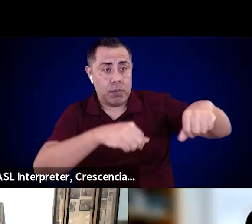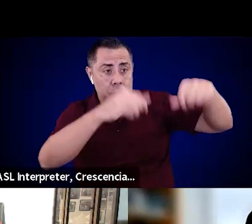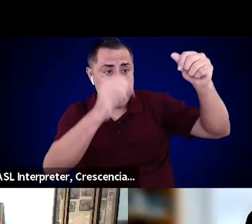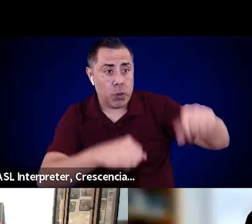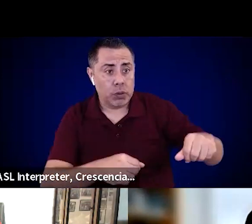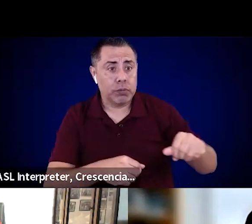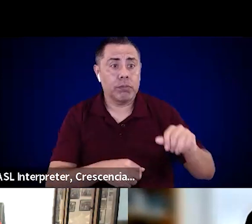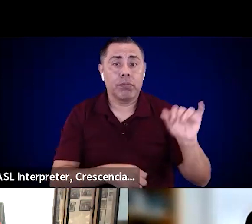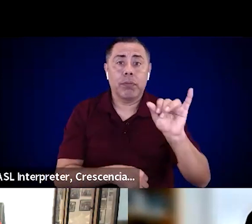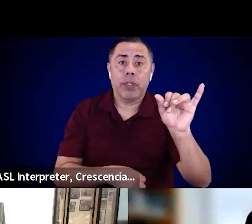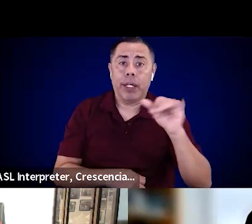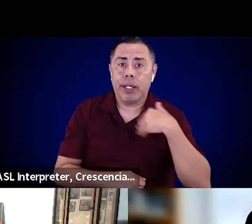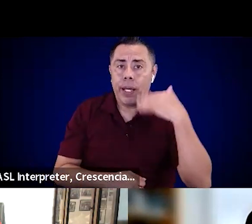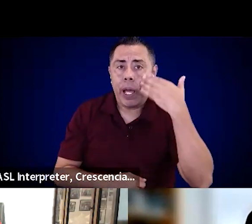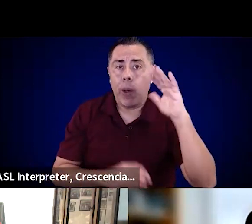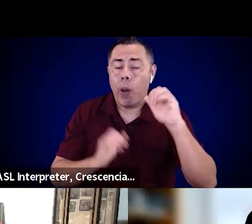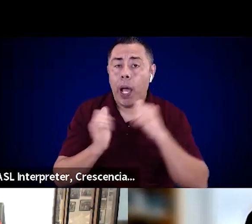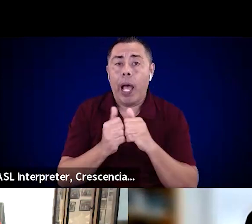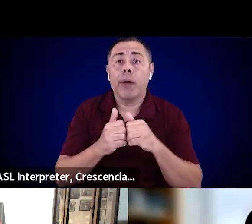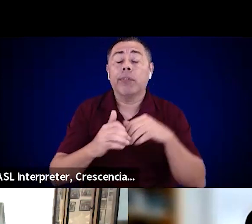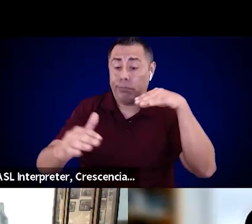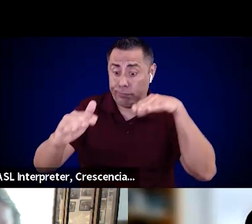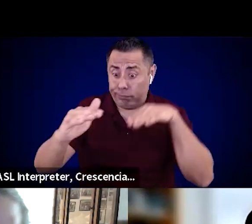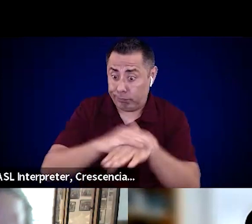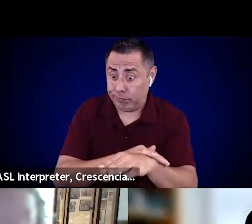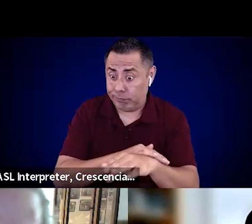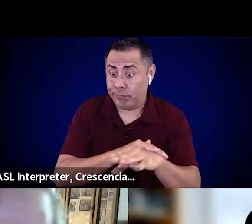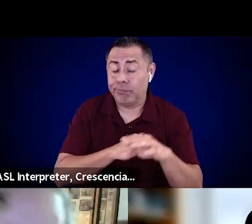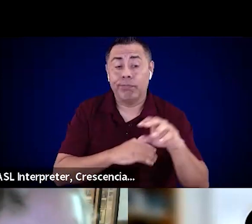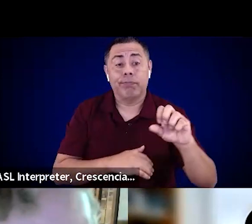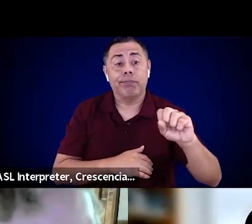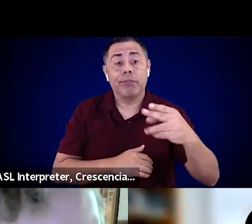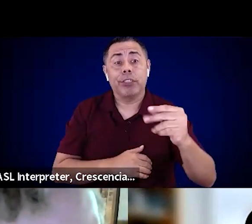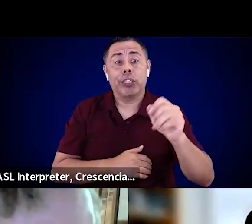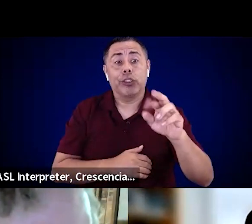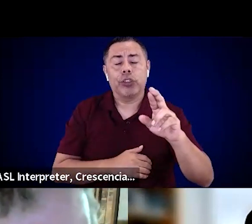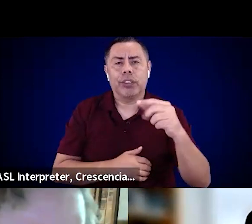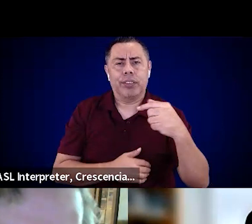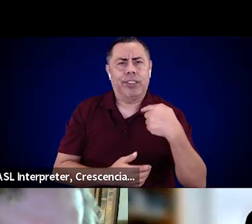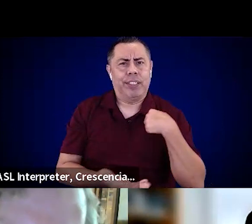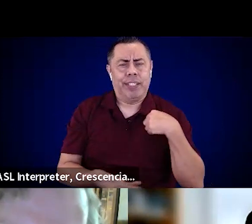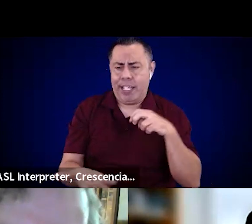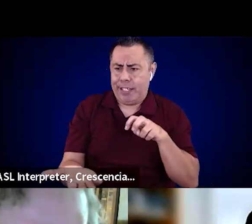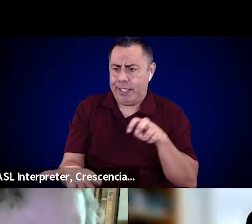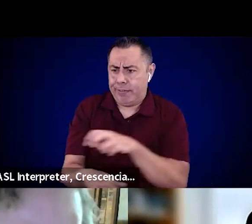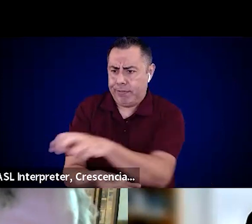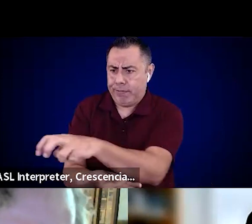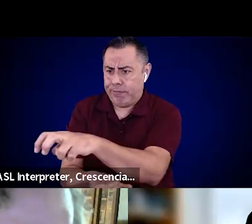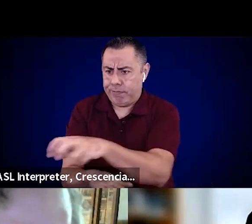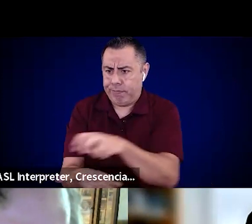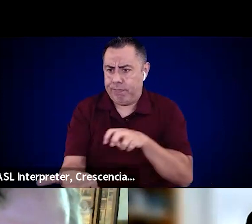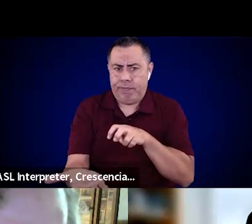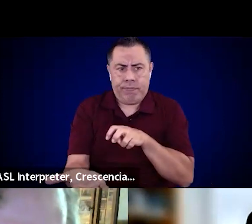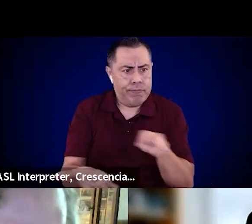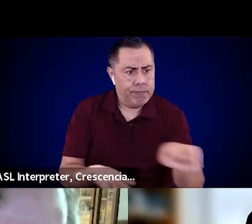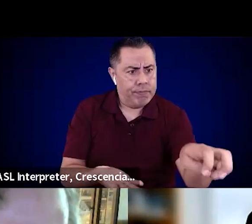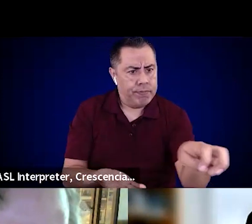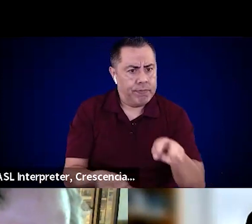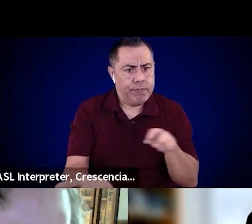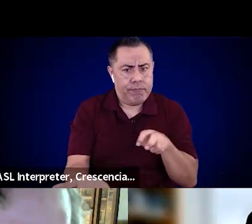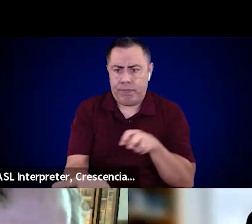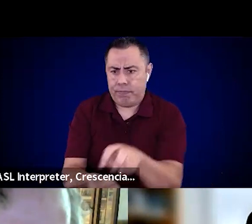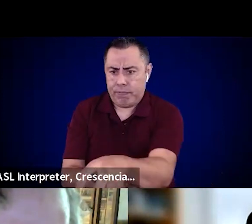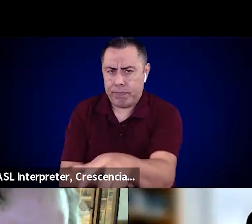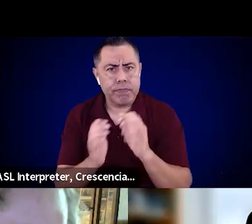and some other issues. But I think that for me, the issue that I'm going to focus